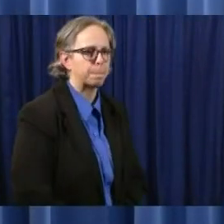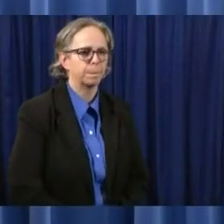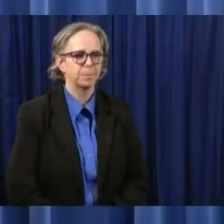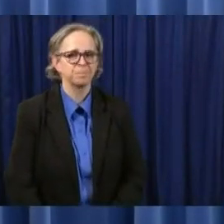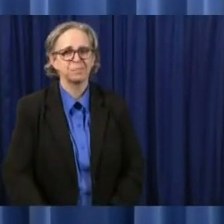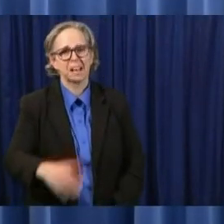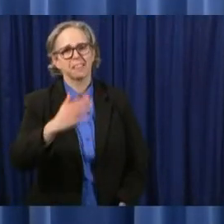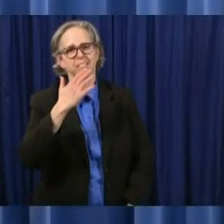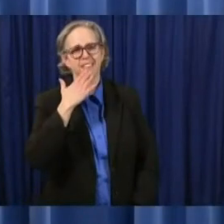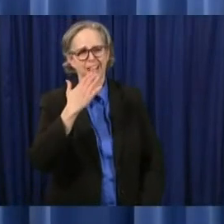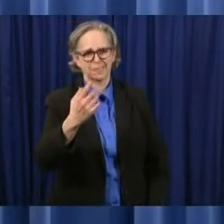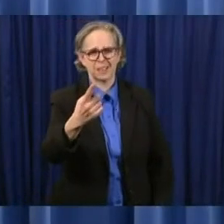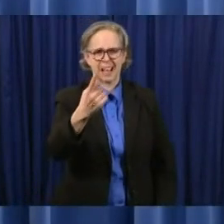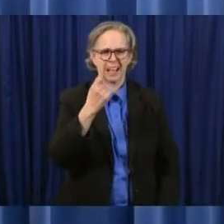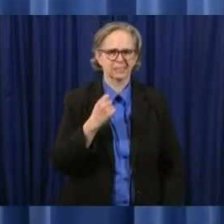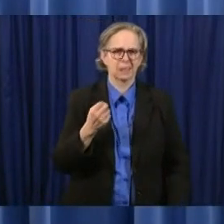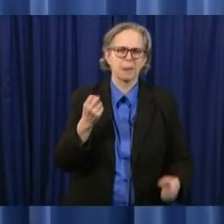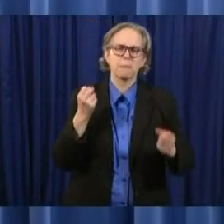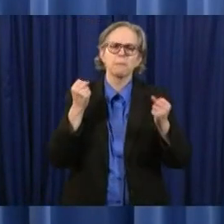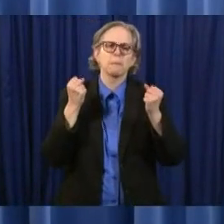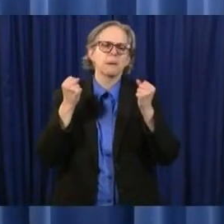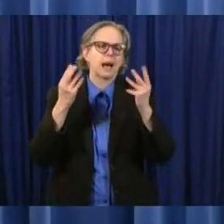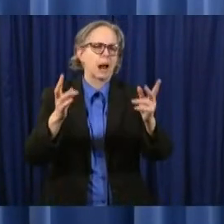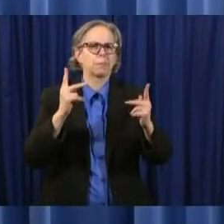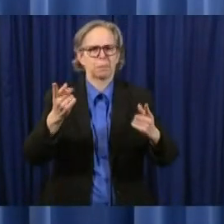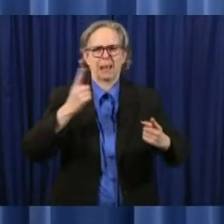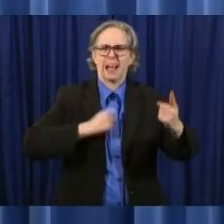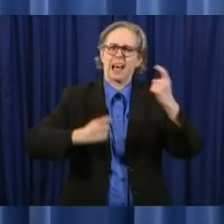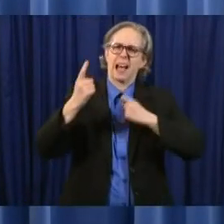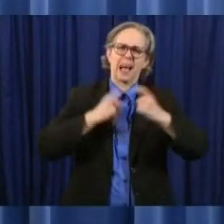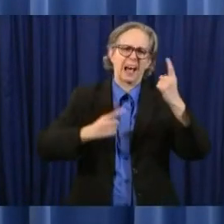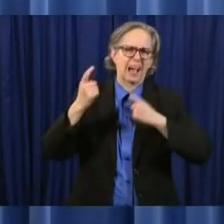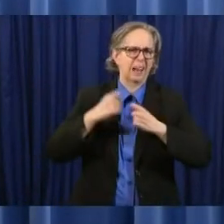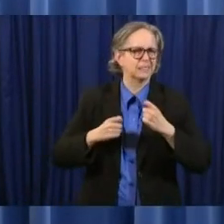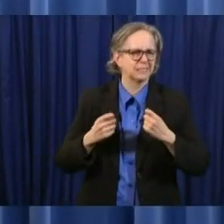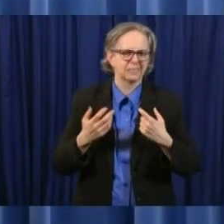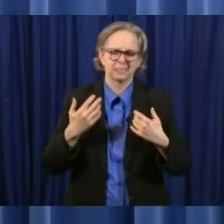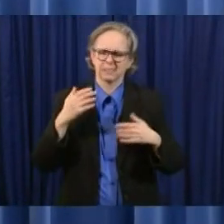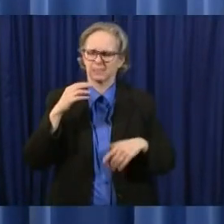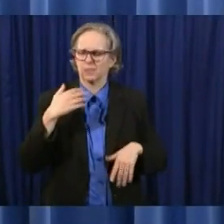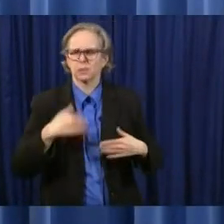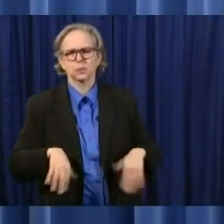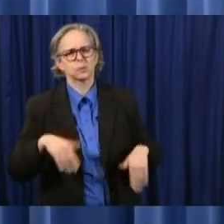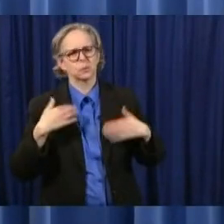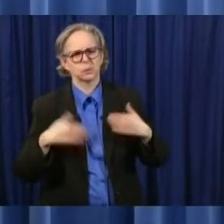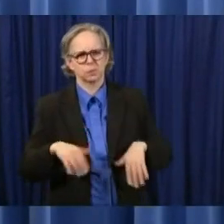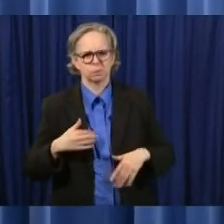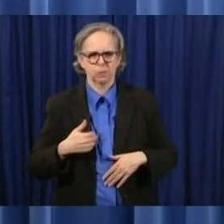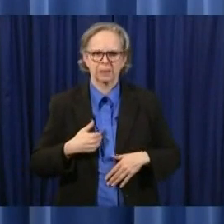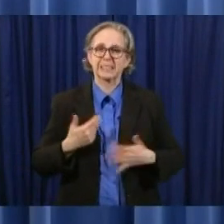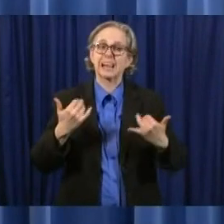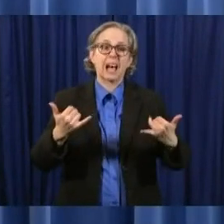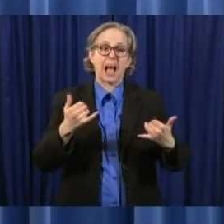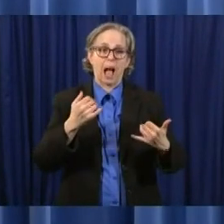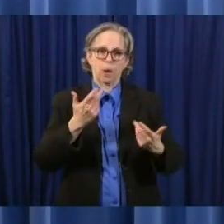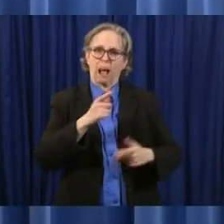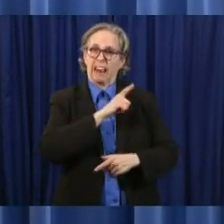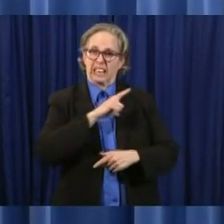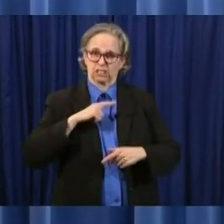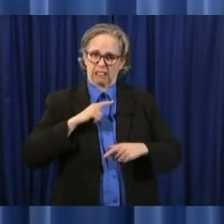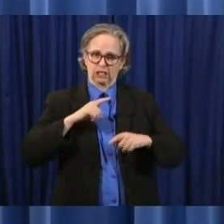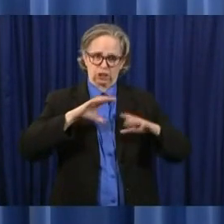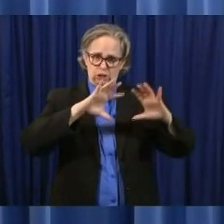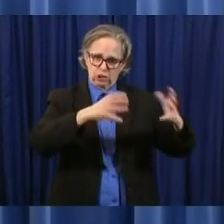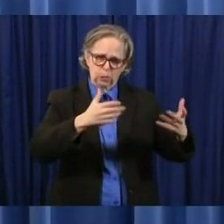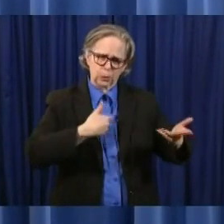asking that question we are working with the legislature we're putting a working group together to